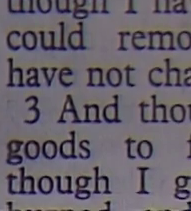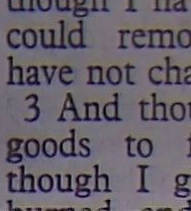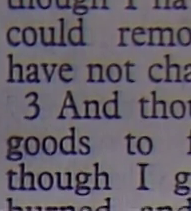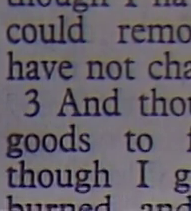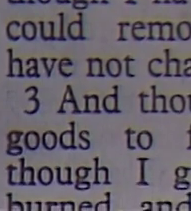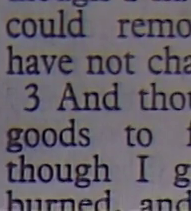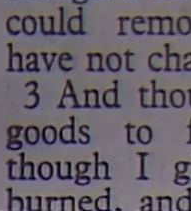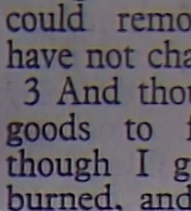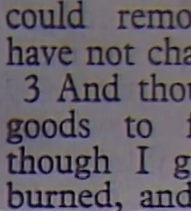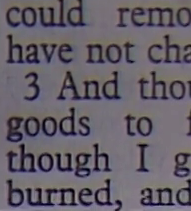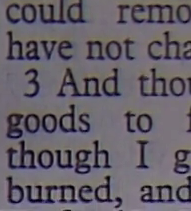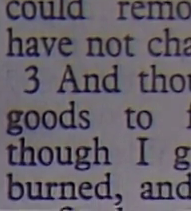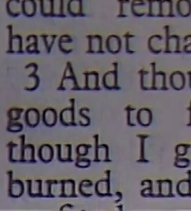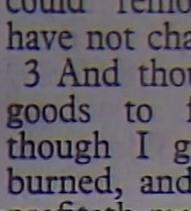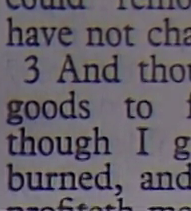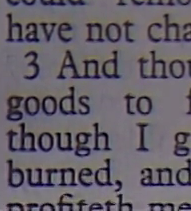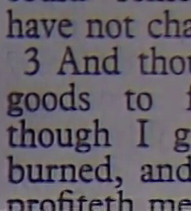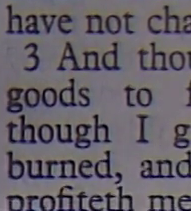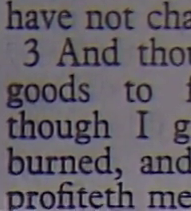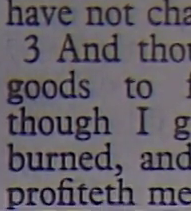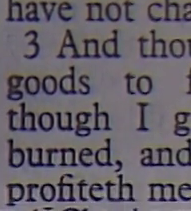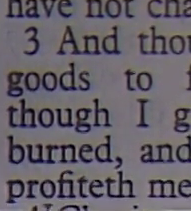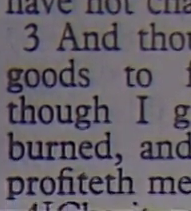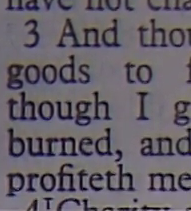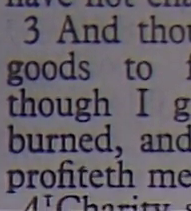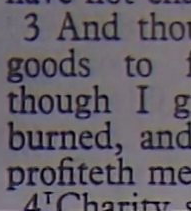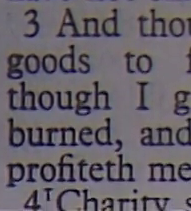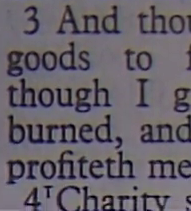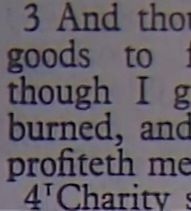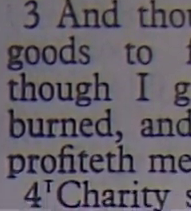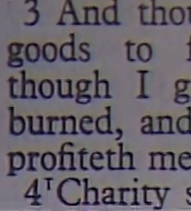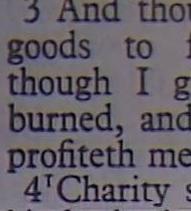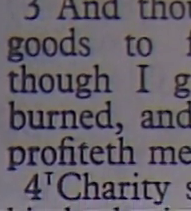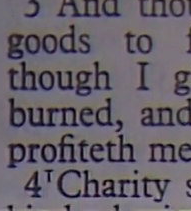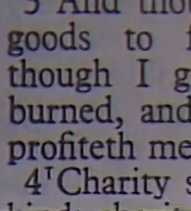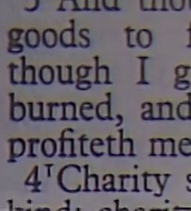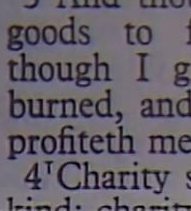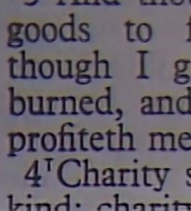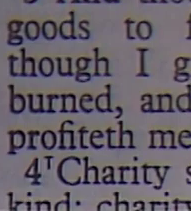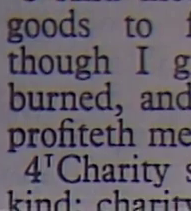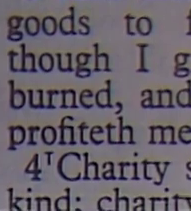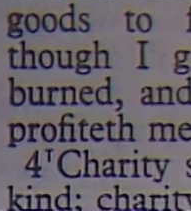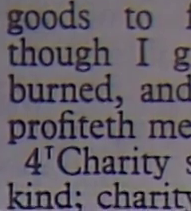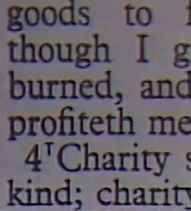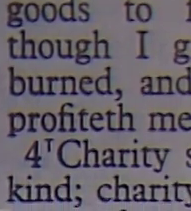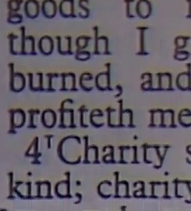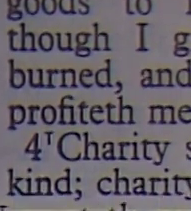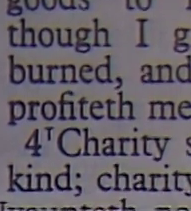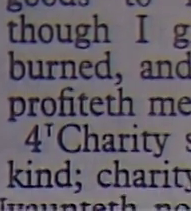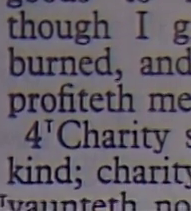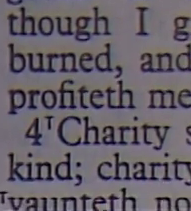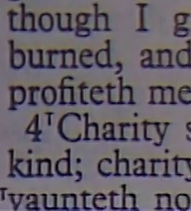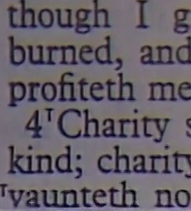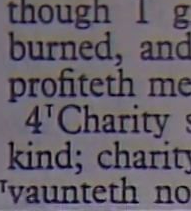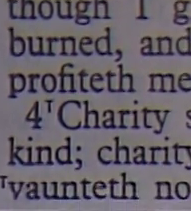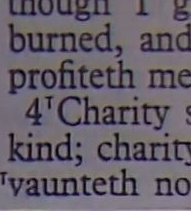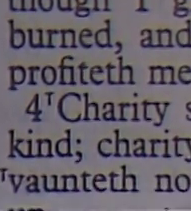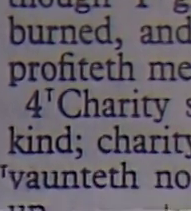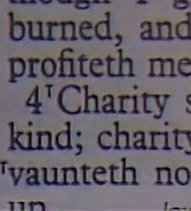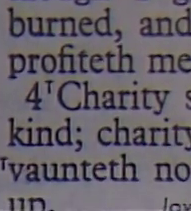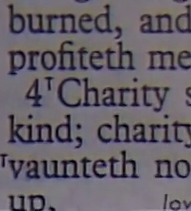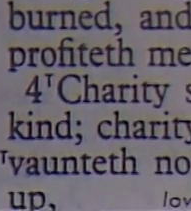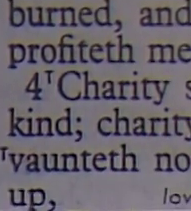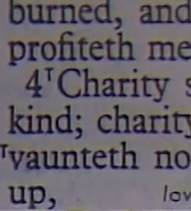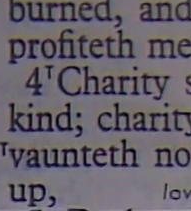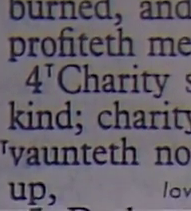I have the gift of prophecy And understand all mysteries And all knowledge And though I have all faith So that I could remove mountains And